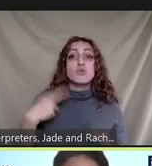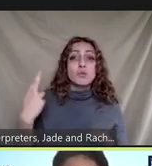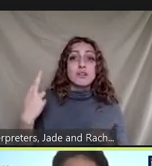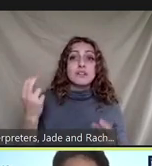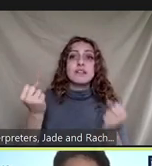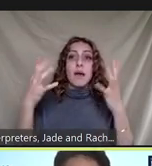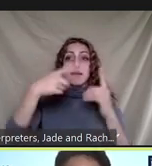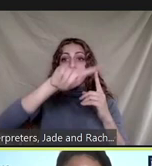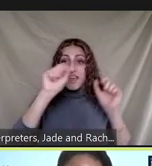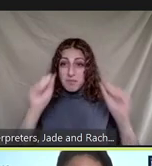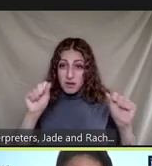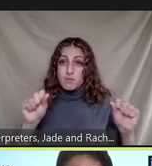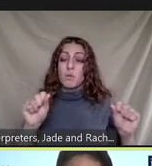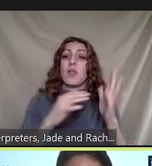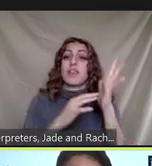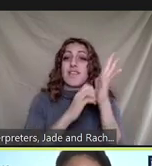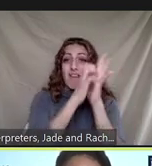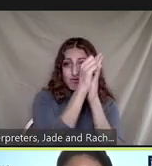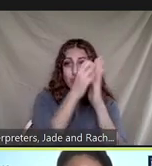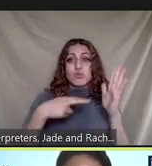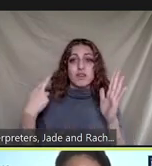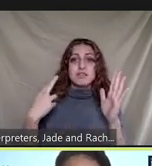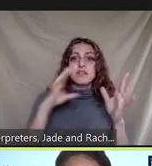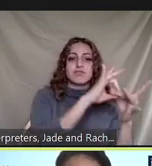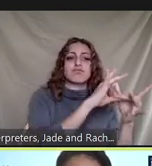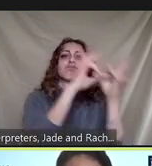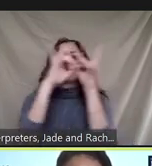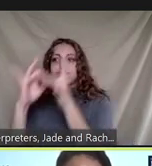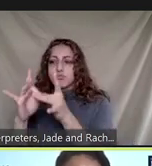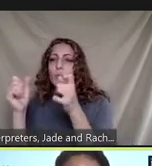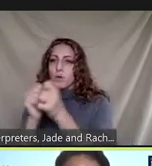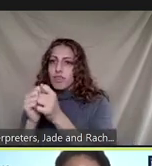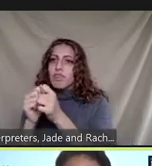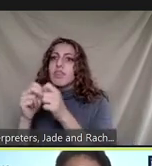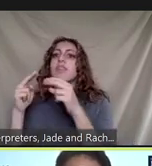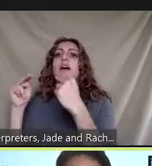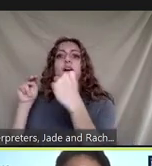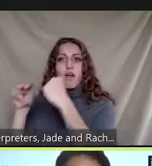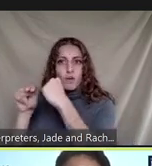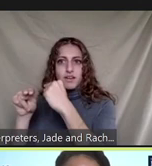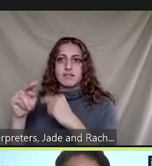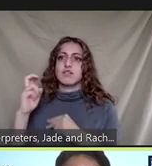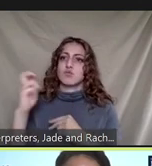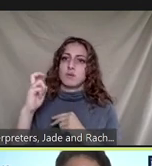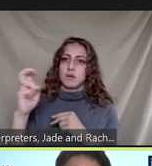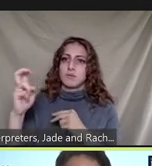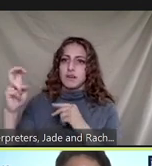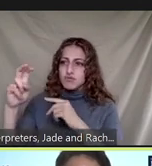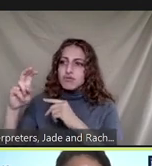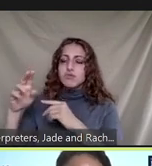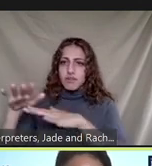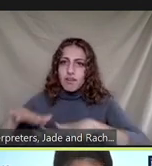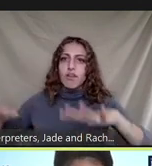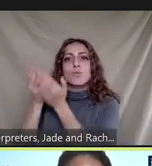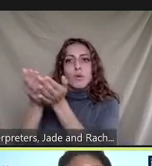coincides with highways and intermodal transport facilities such as rail yards and shipping ports